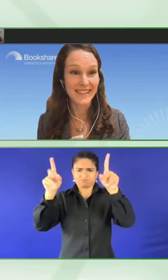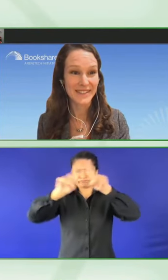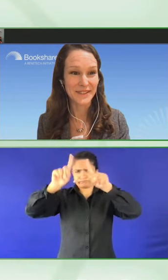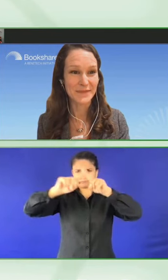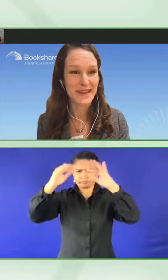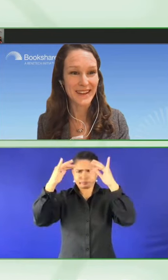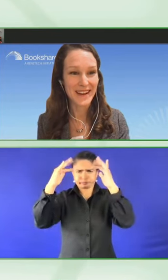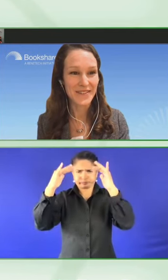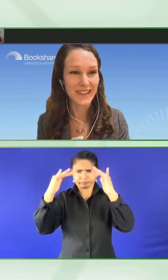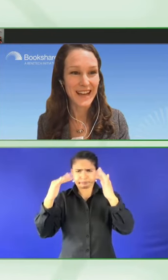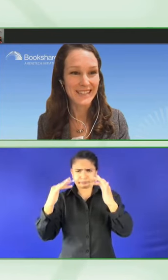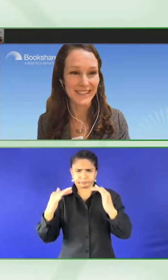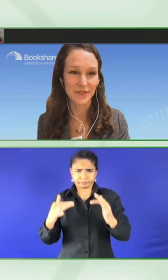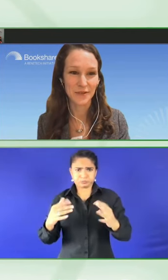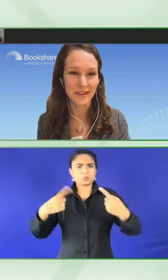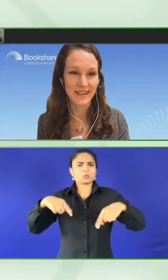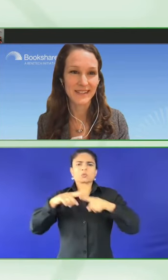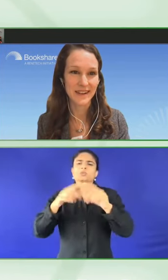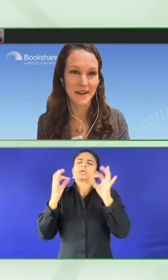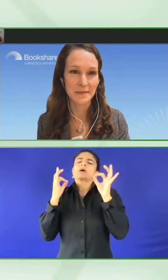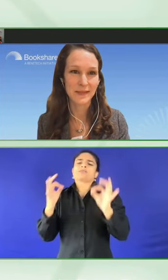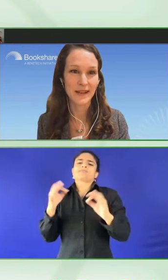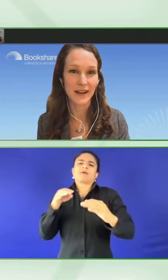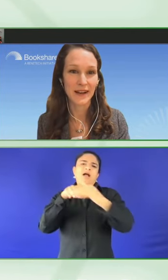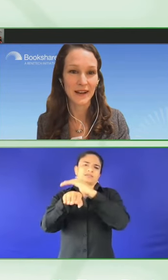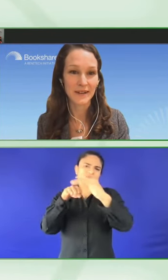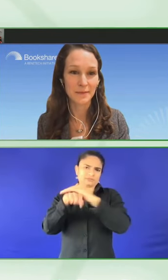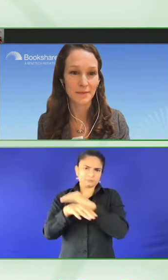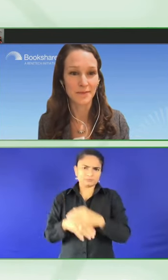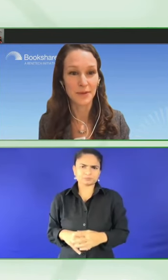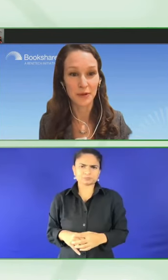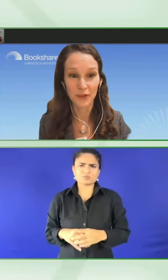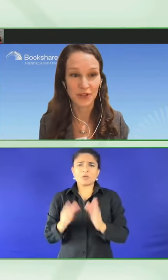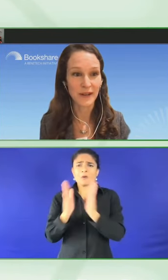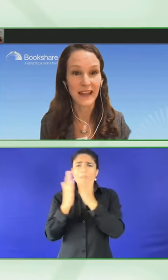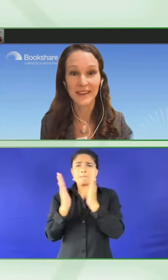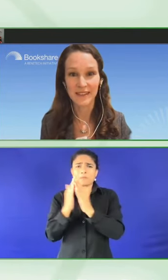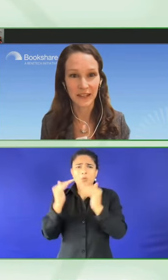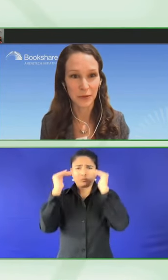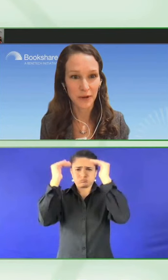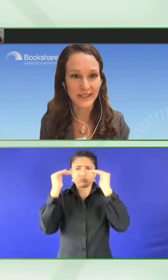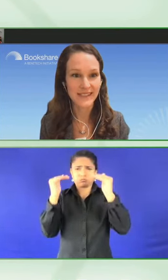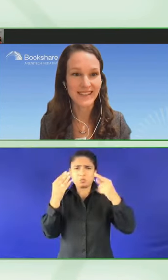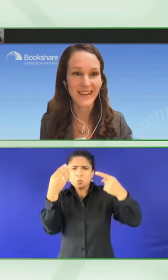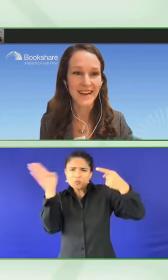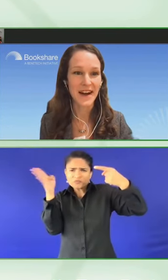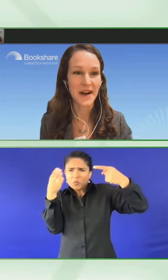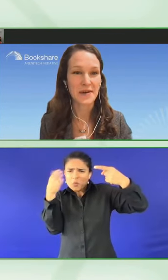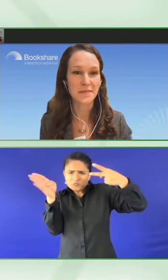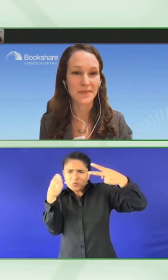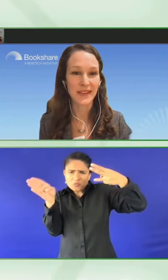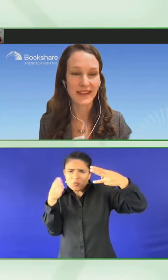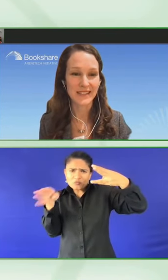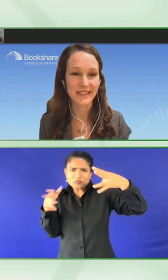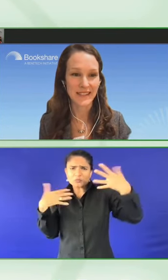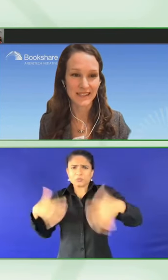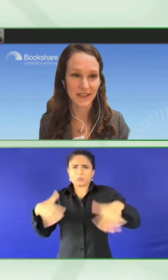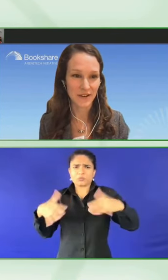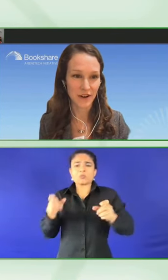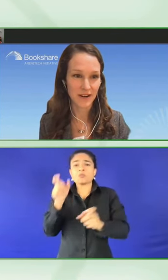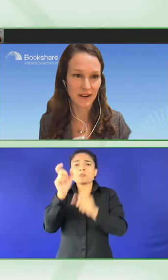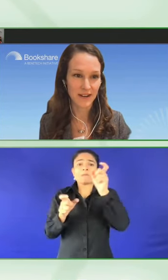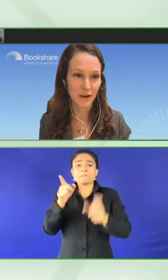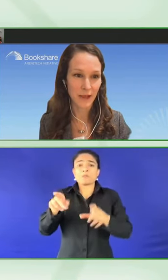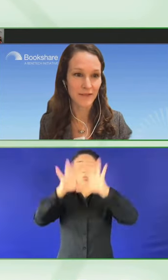So speaking of classic stories, a beautiful story like The Little Prince is